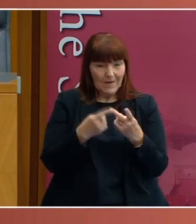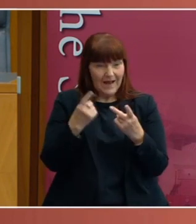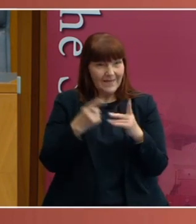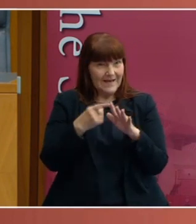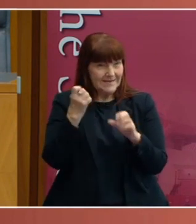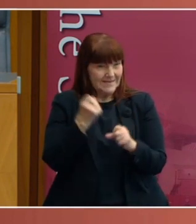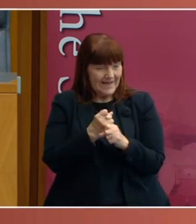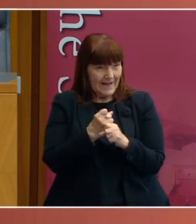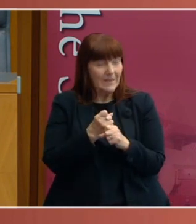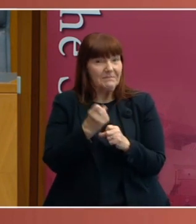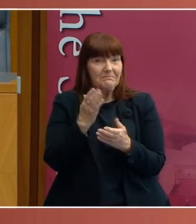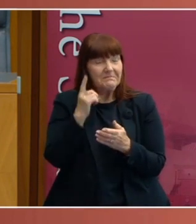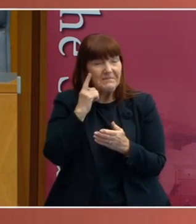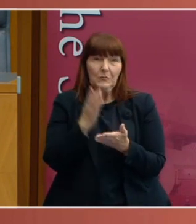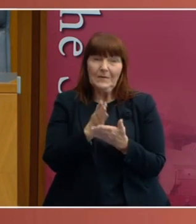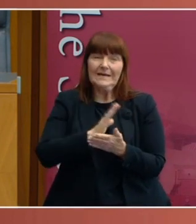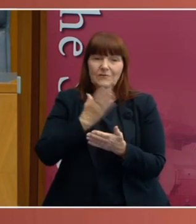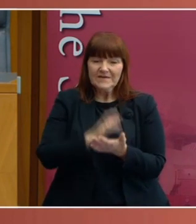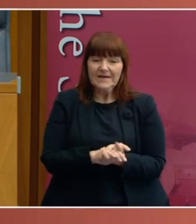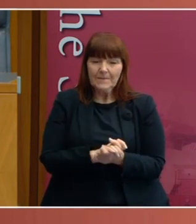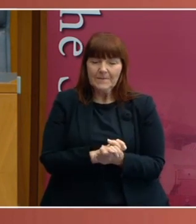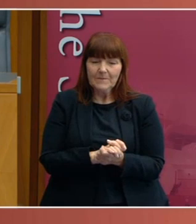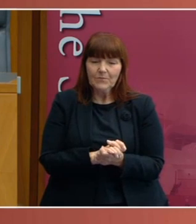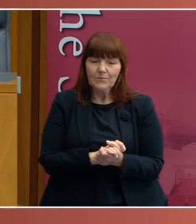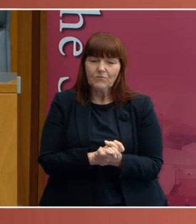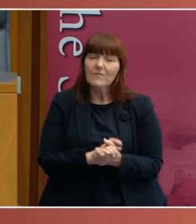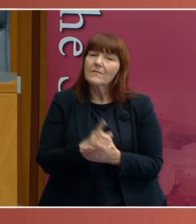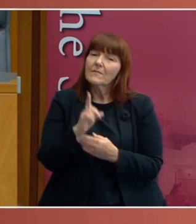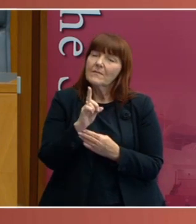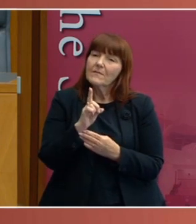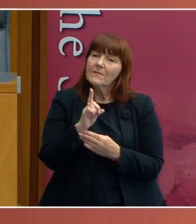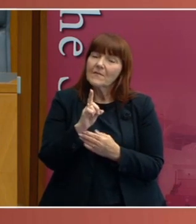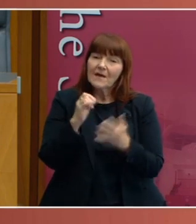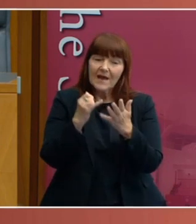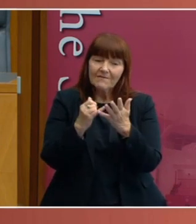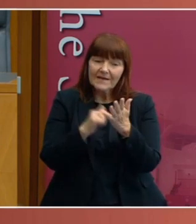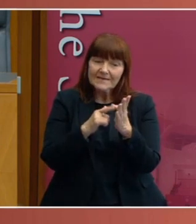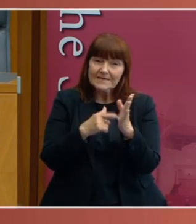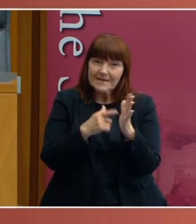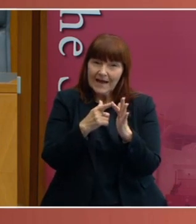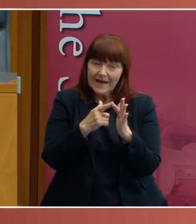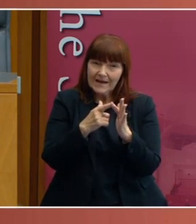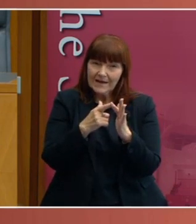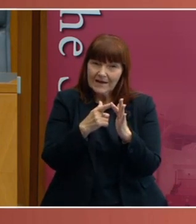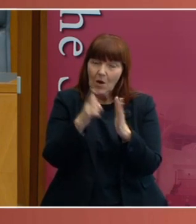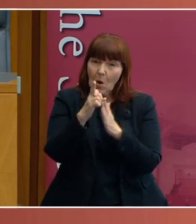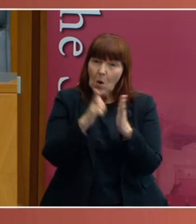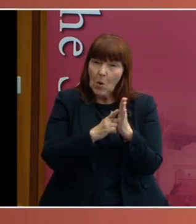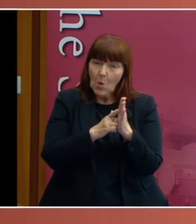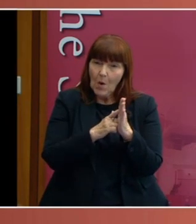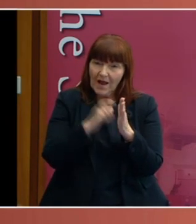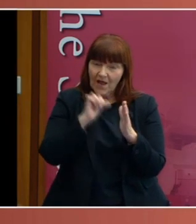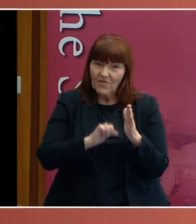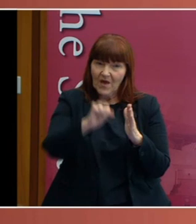which I think is quite interesting. What if a state law marked a line within the state